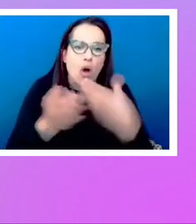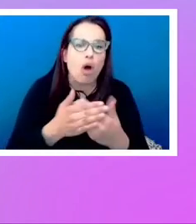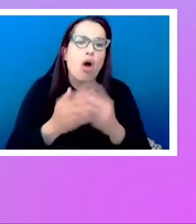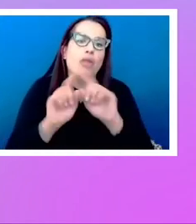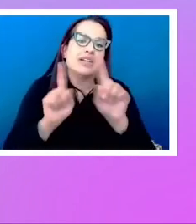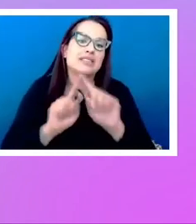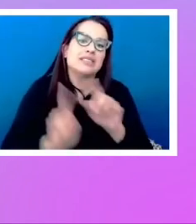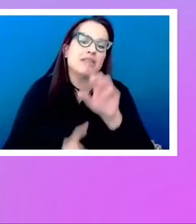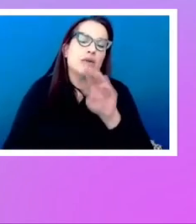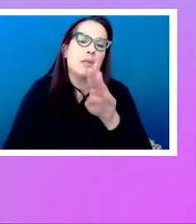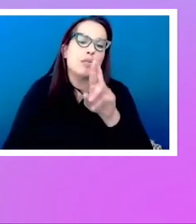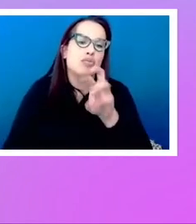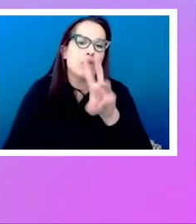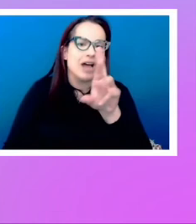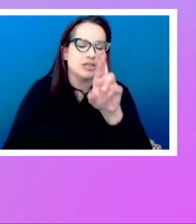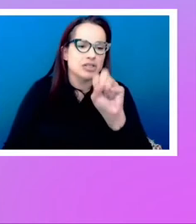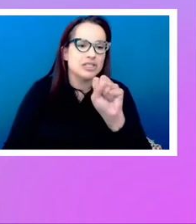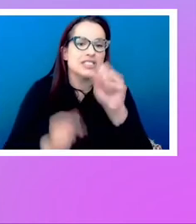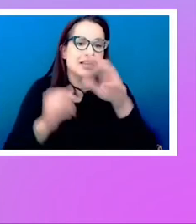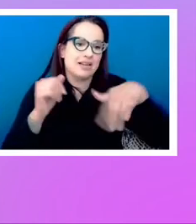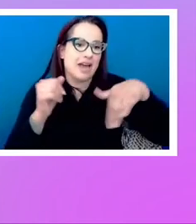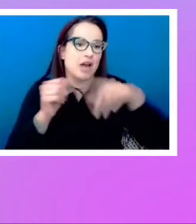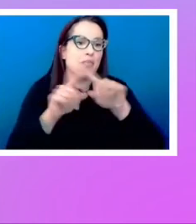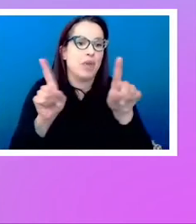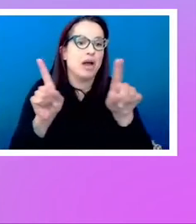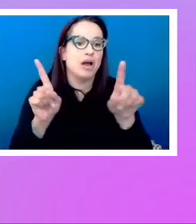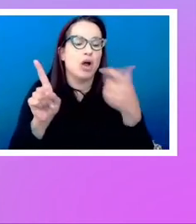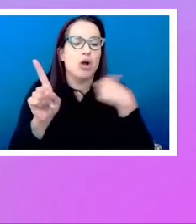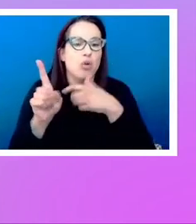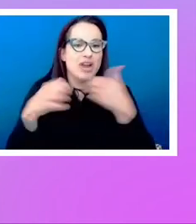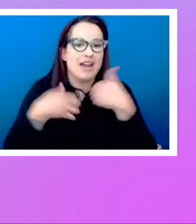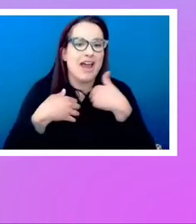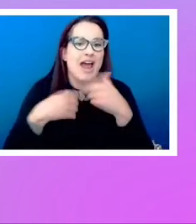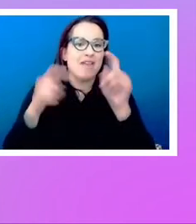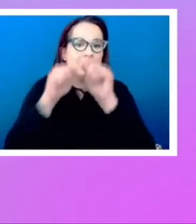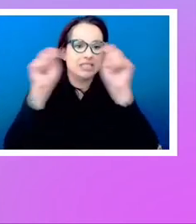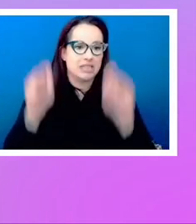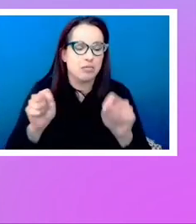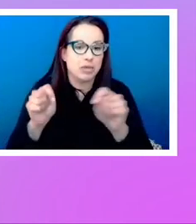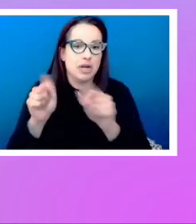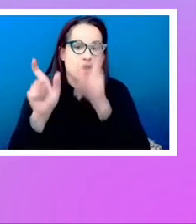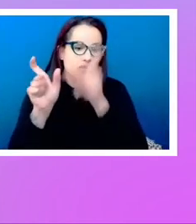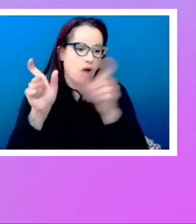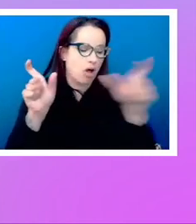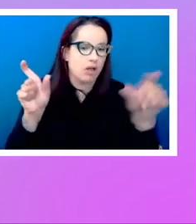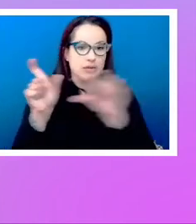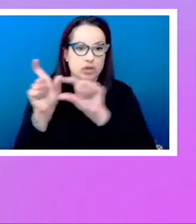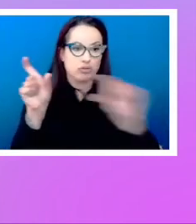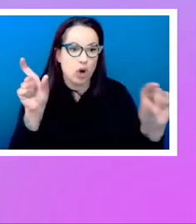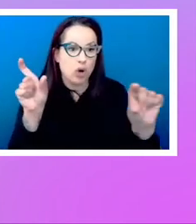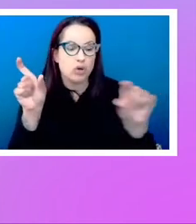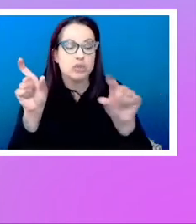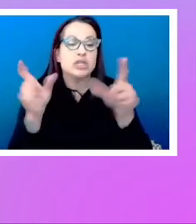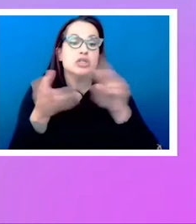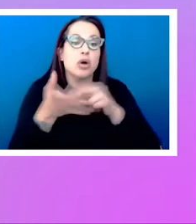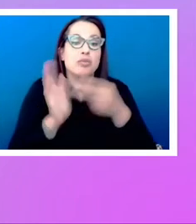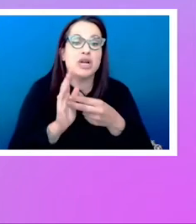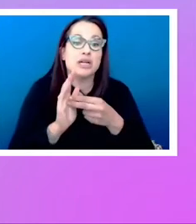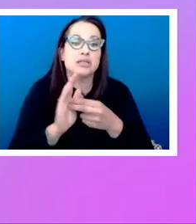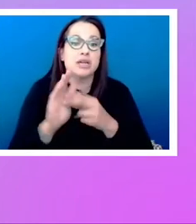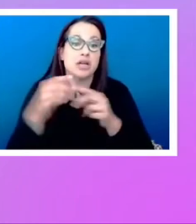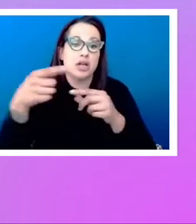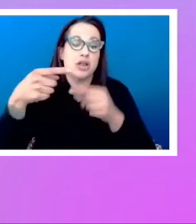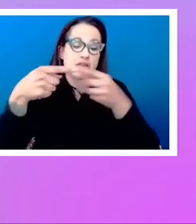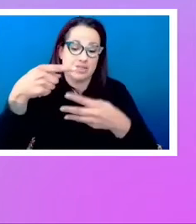we have the subgrid value of grid template rows and grid template columns, which means that your child items can inherit the grid from